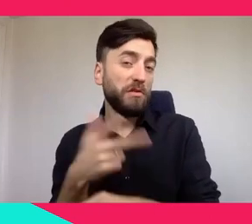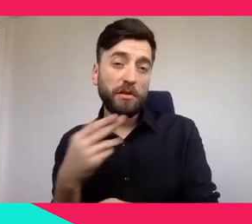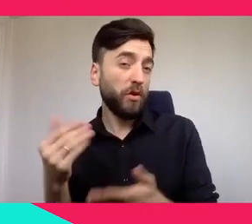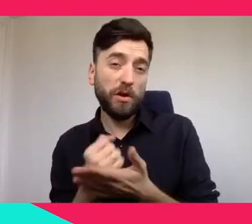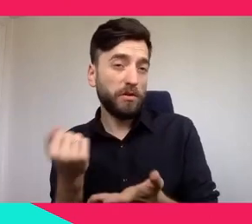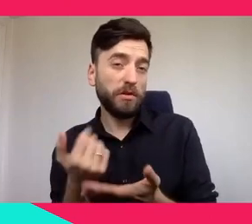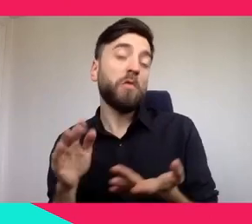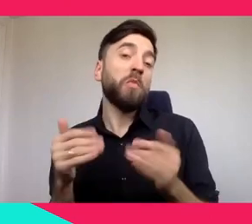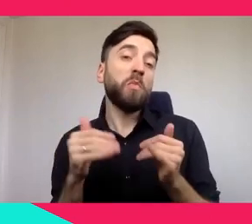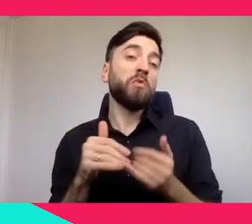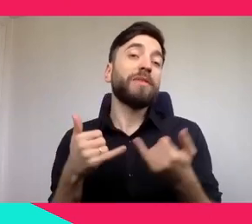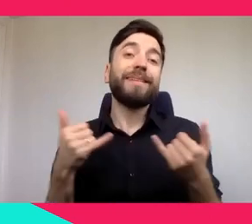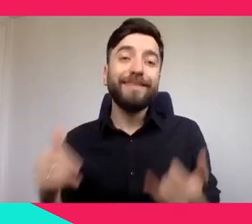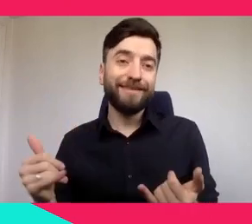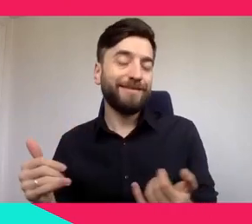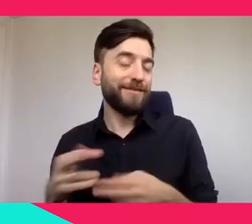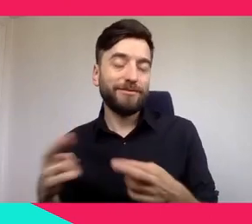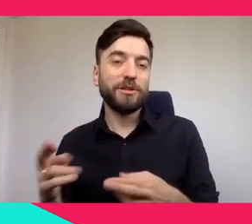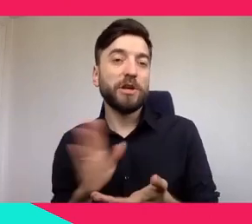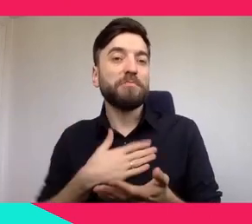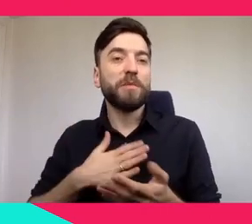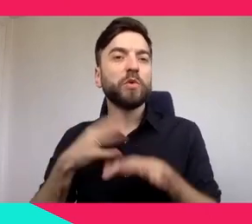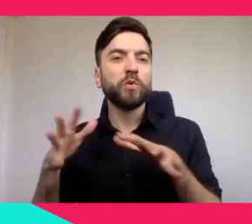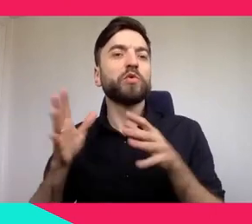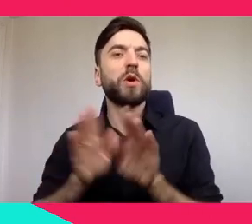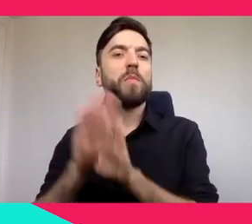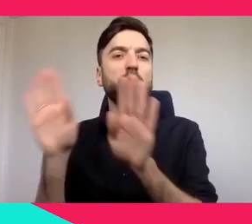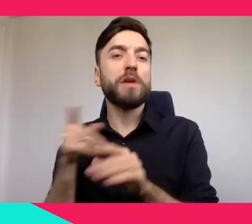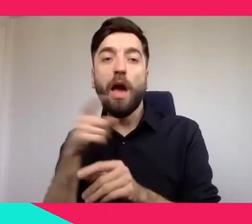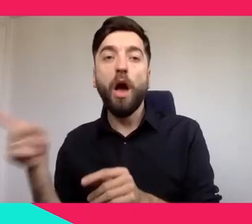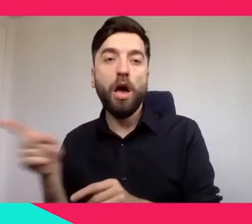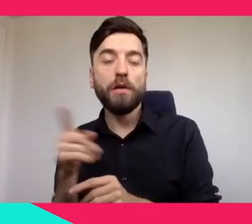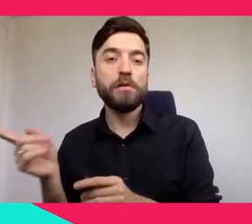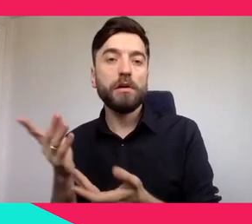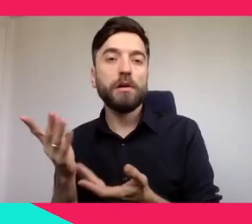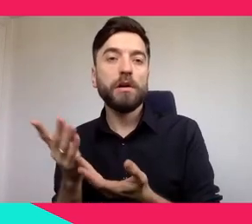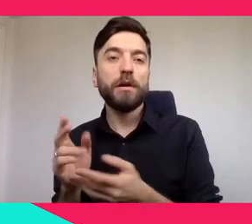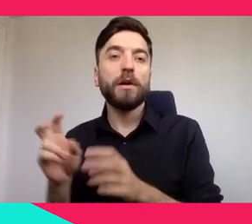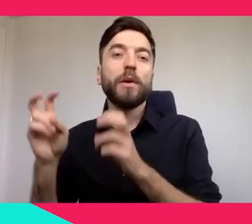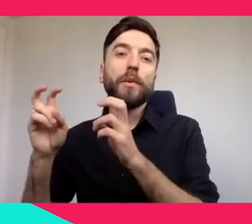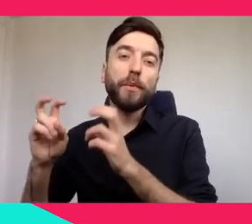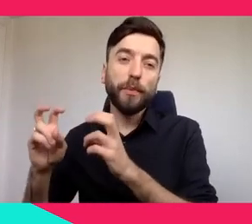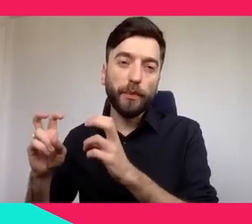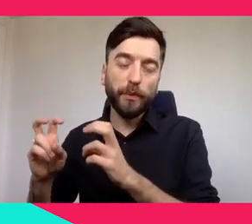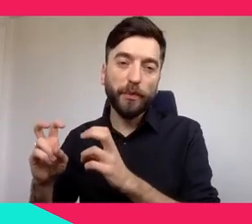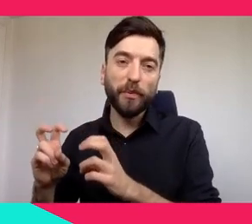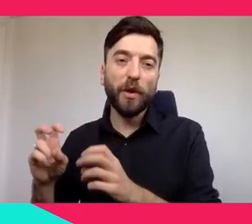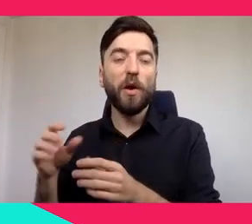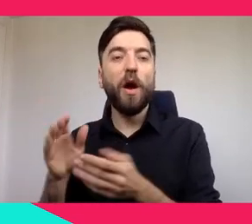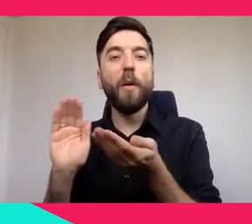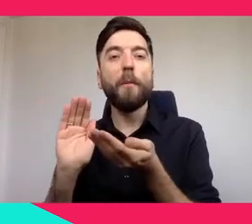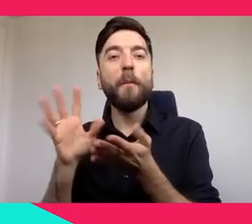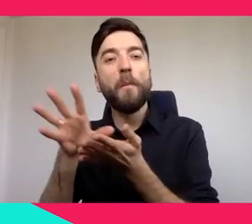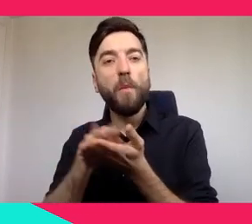entrenched in old-fashioned museography. Although, in all honesty, currently changing for the best.